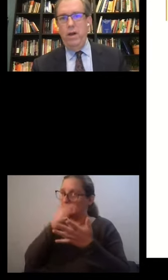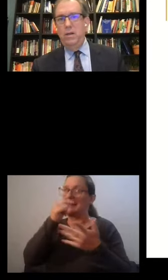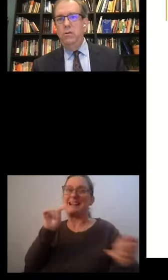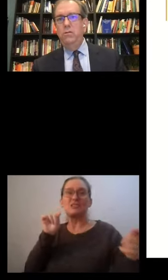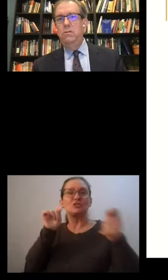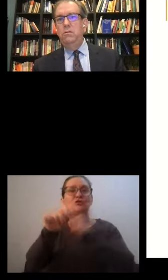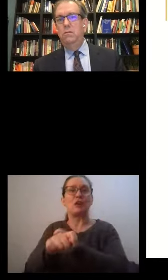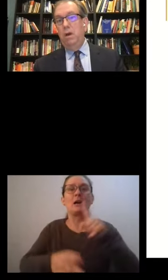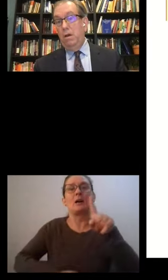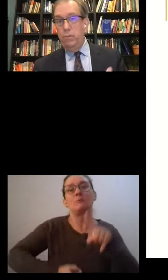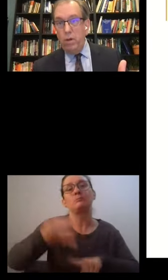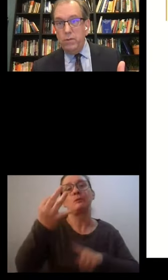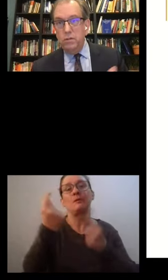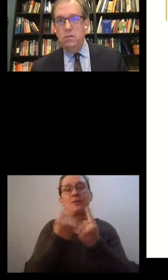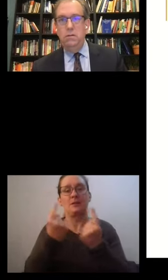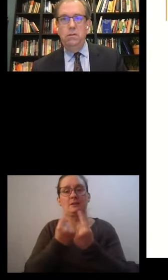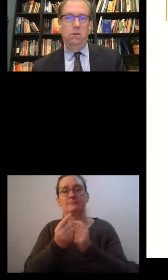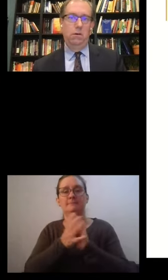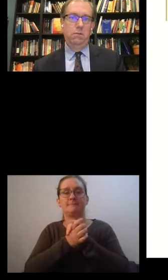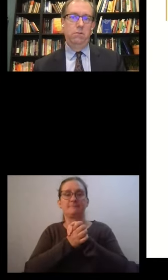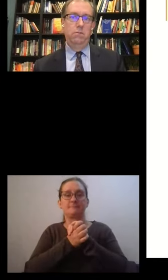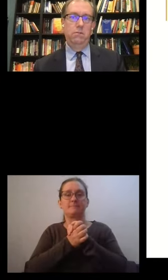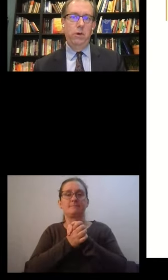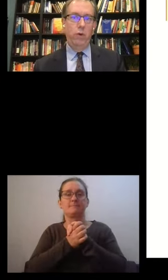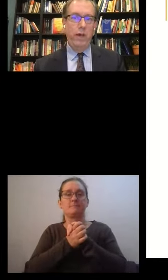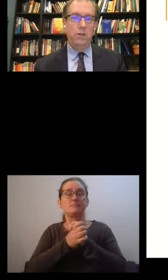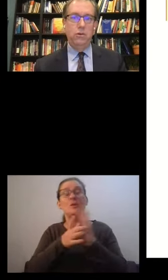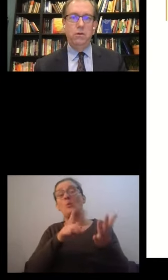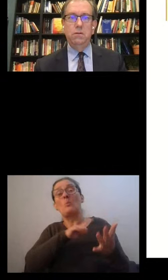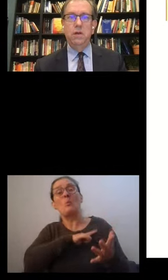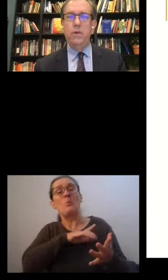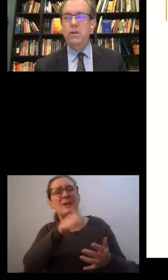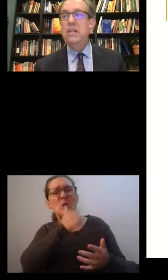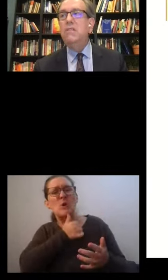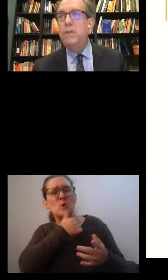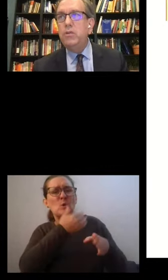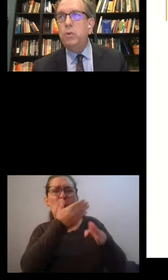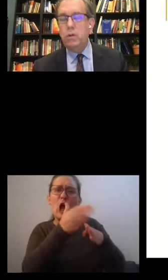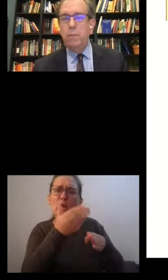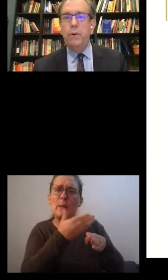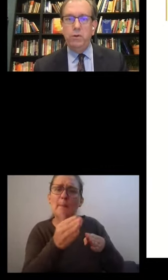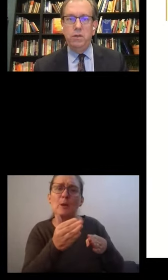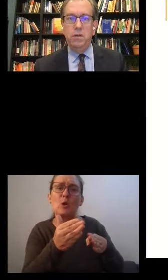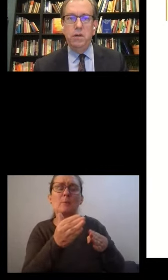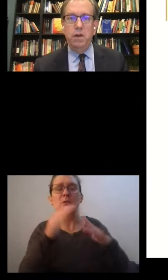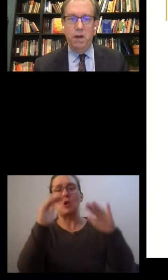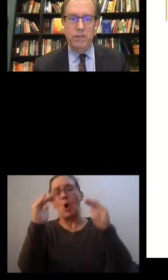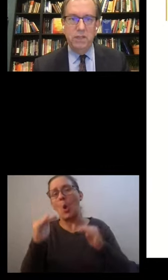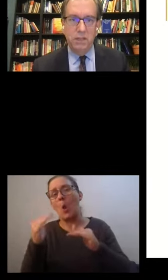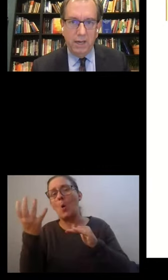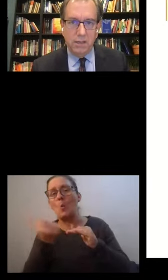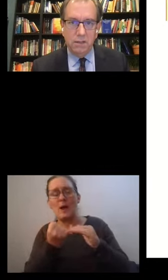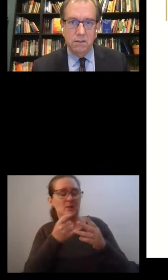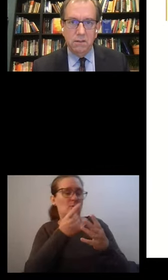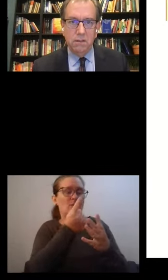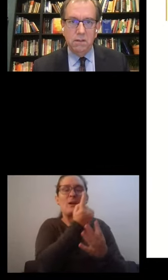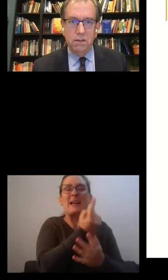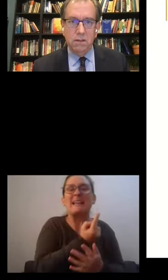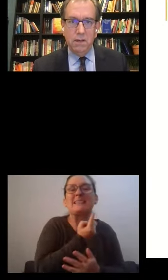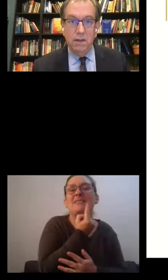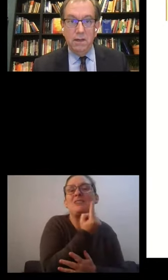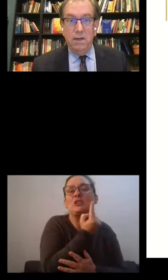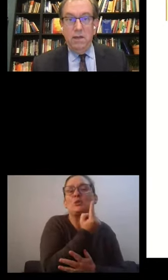Why not use unemployment or low wage or some other individual component of this index?